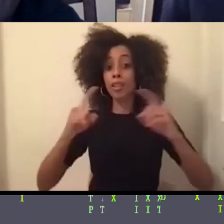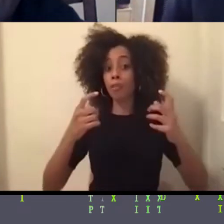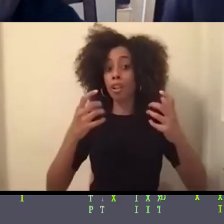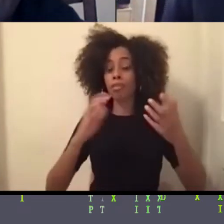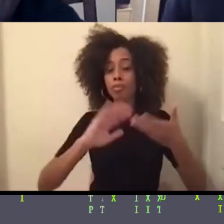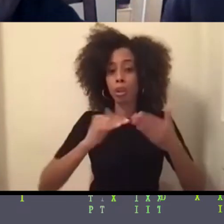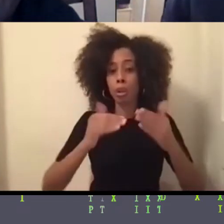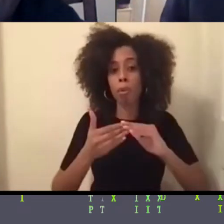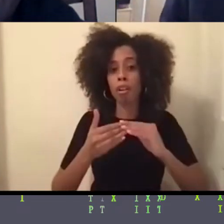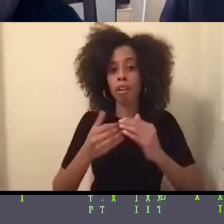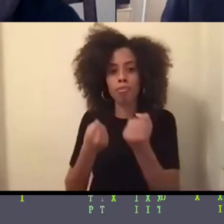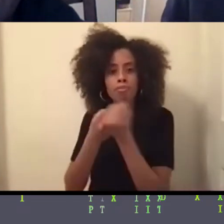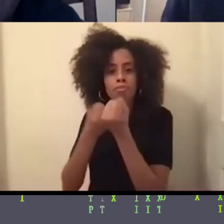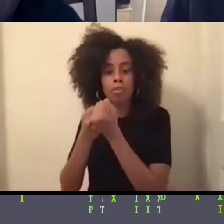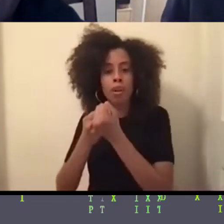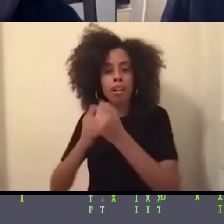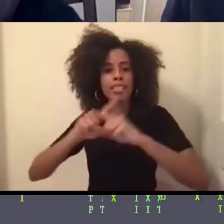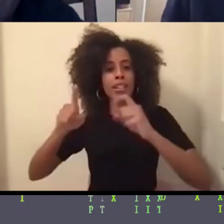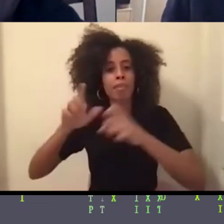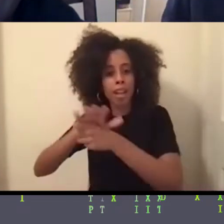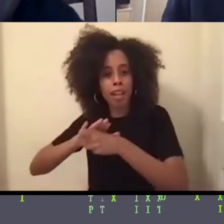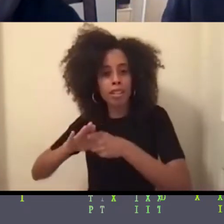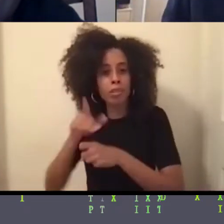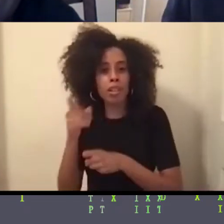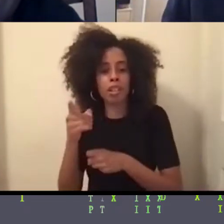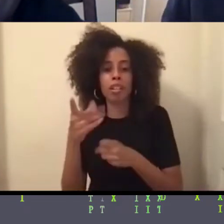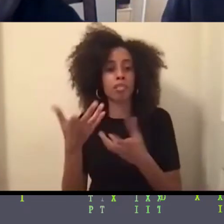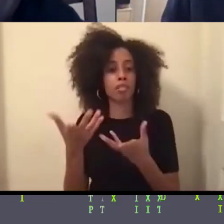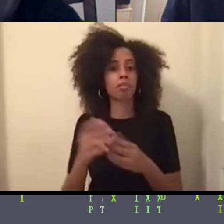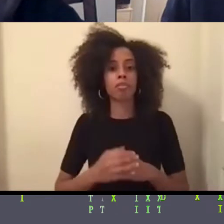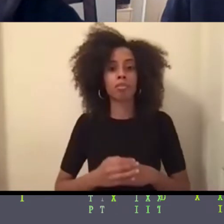as much as you're comfortable sharing?